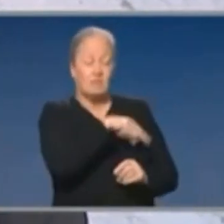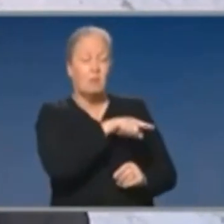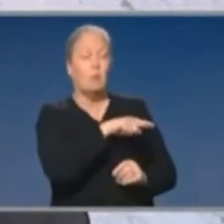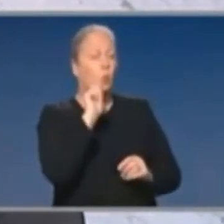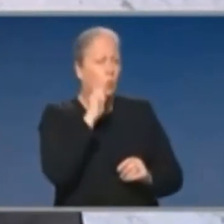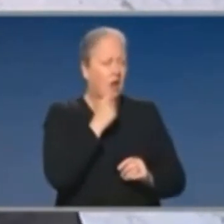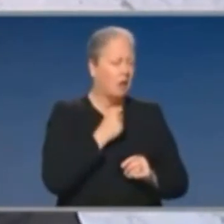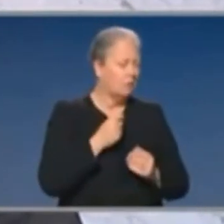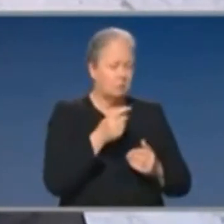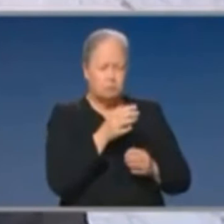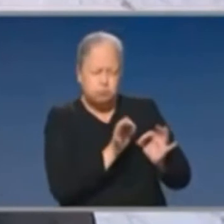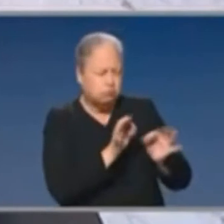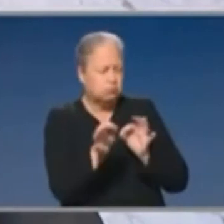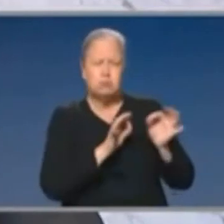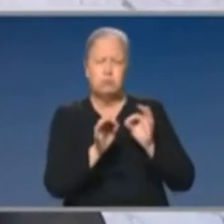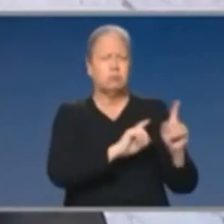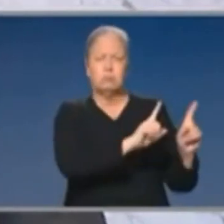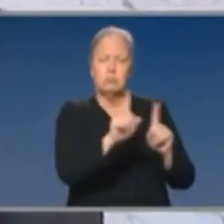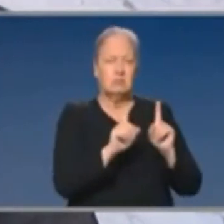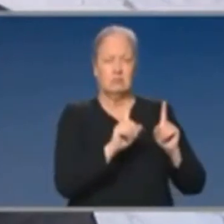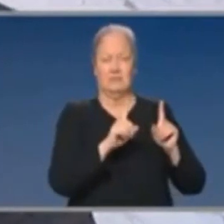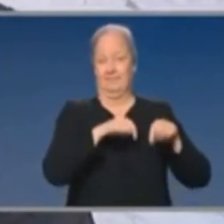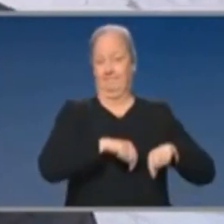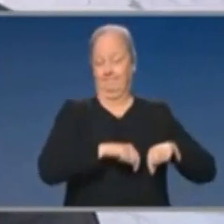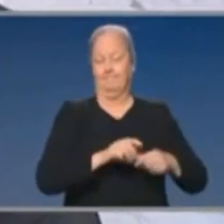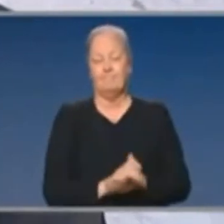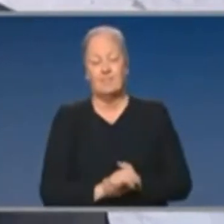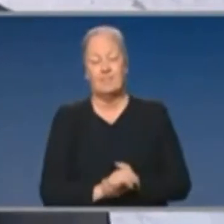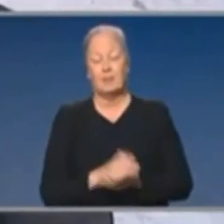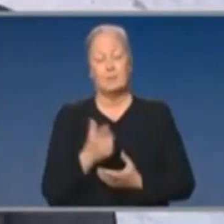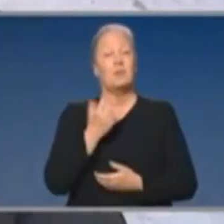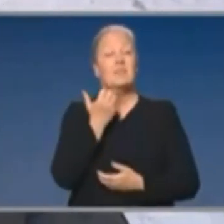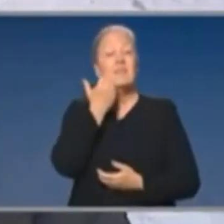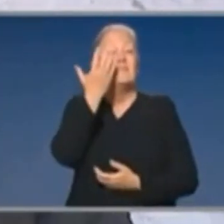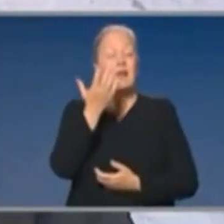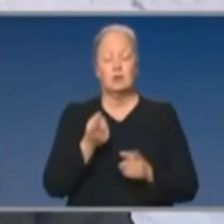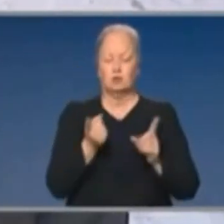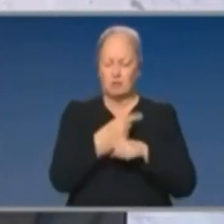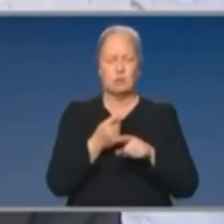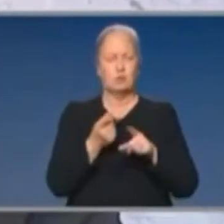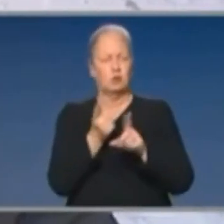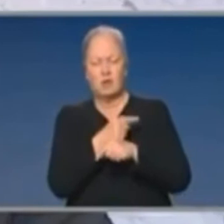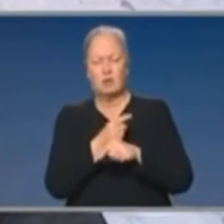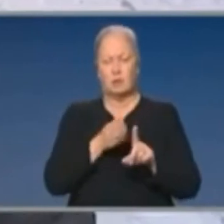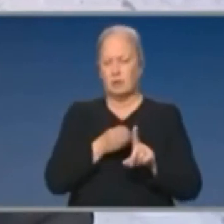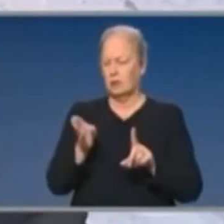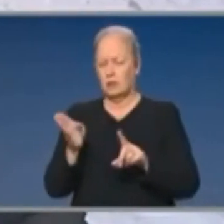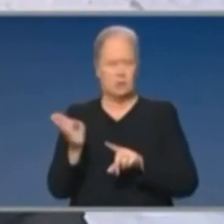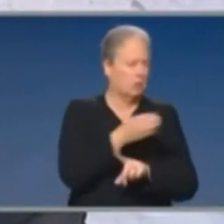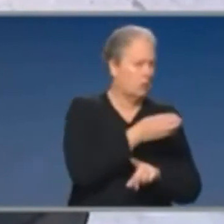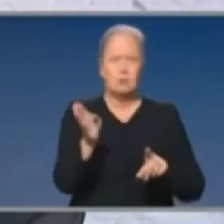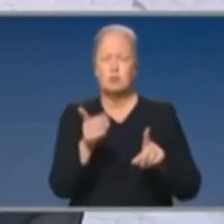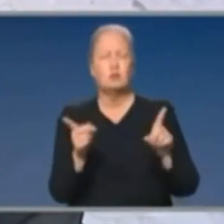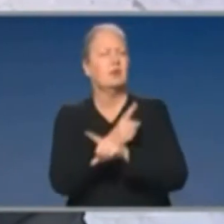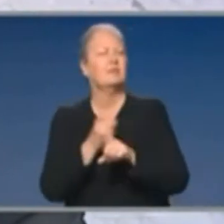over the course of this week and they'll continue to do it. See, things constantly change and we need to continue to provide that feedback to